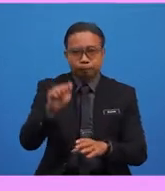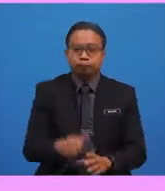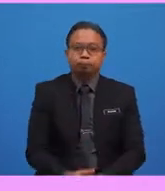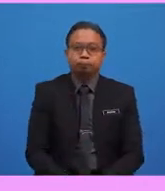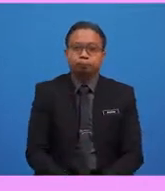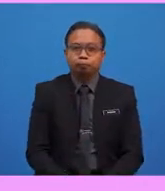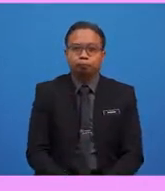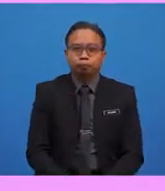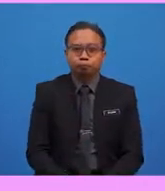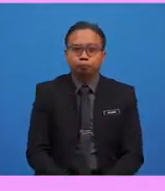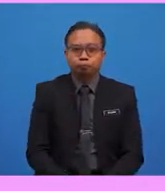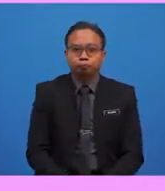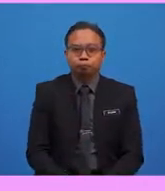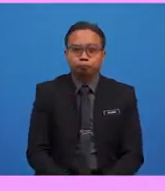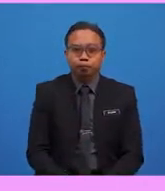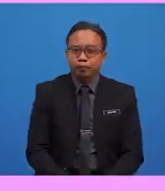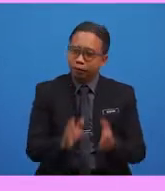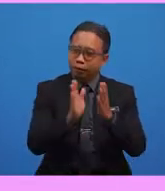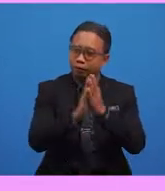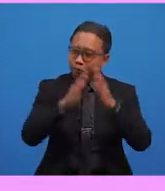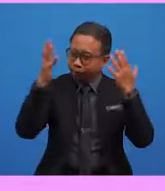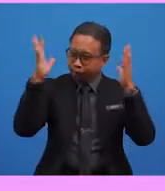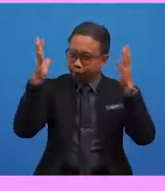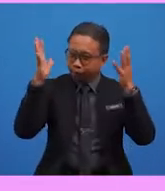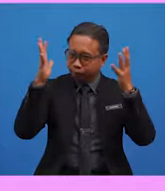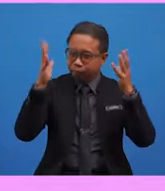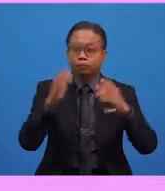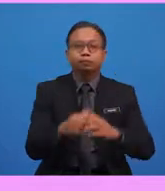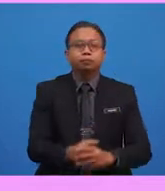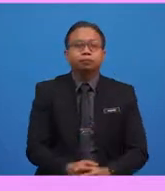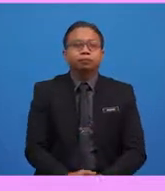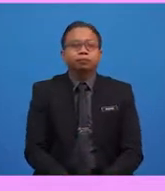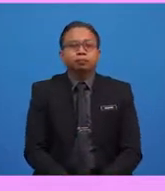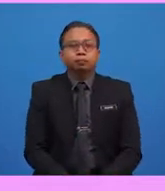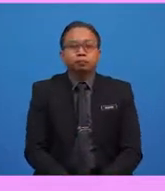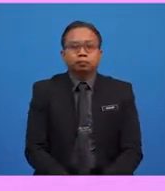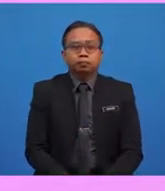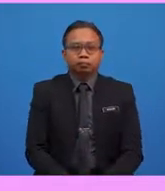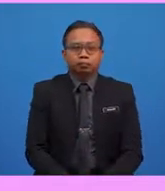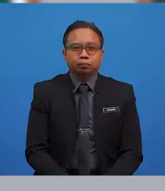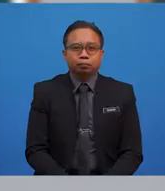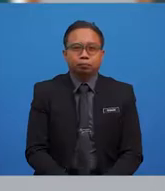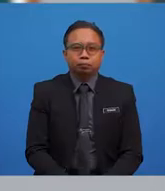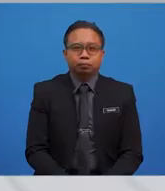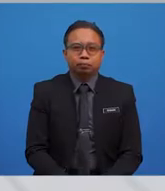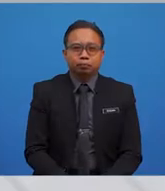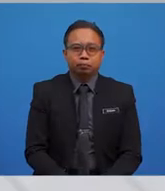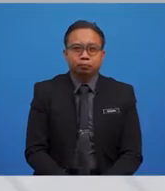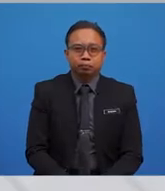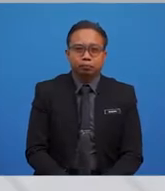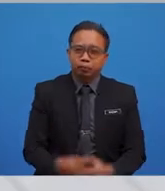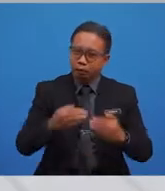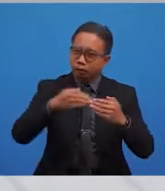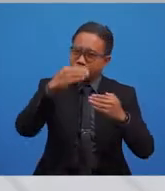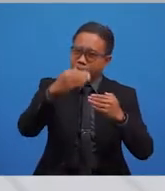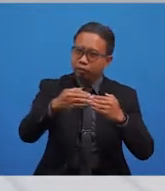Yahoo! Give yourself a round of applause. Yes, you've got them all correct. Yeah. Moving